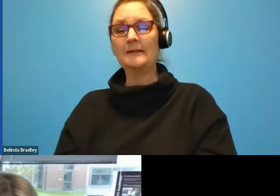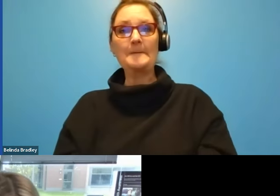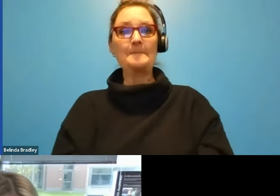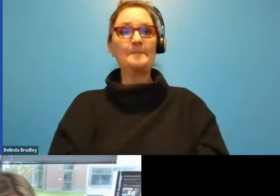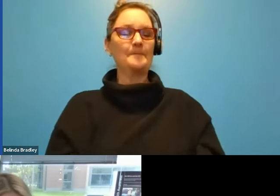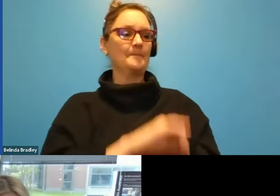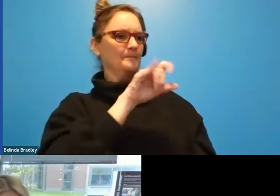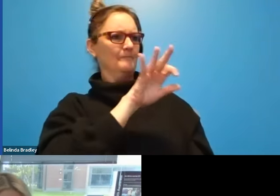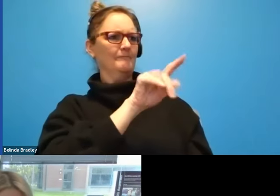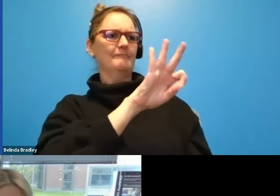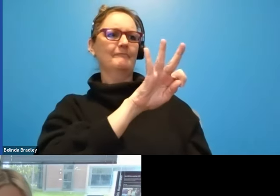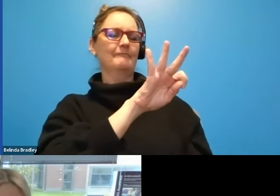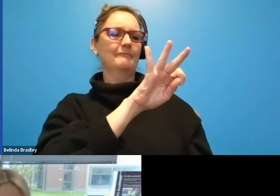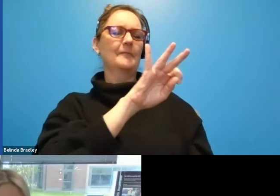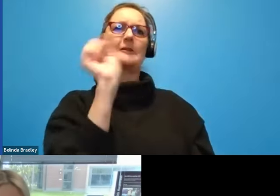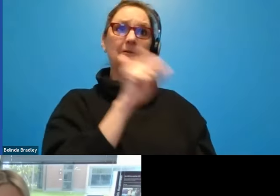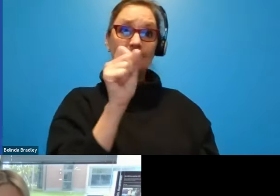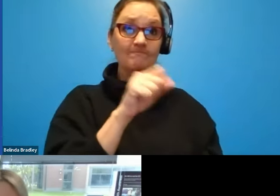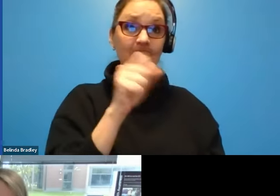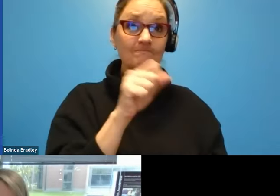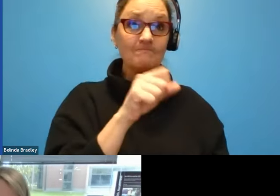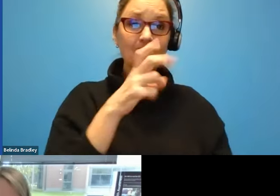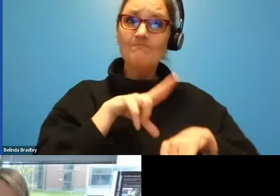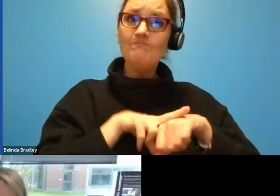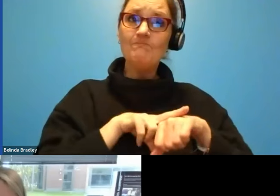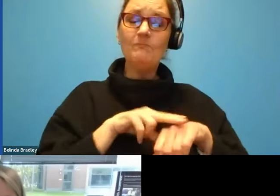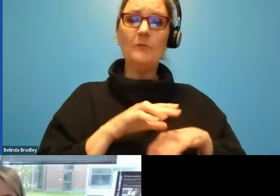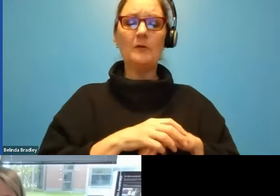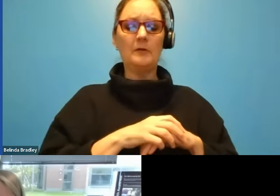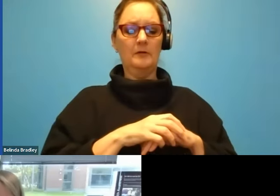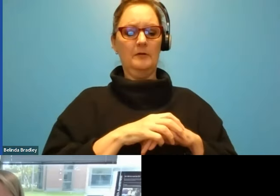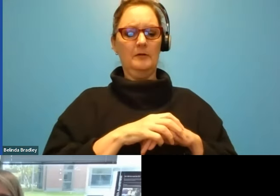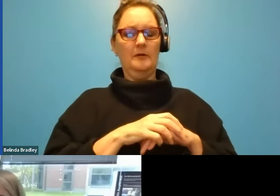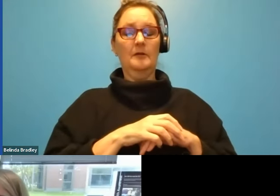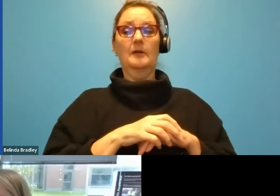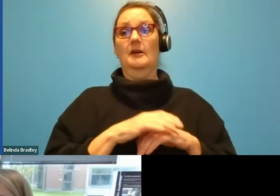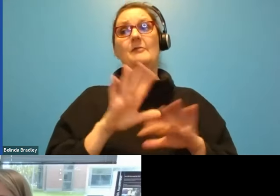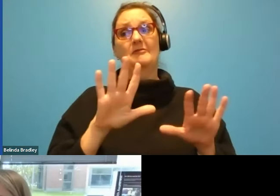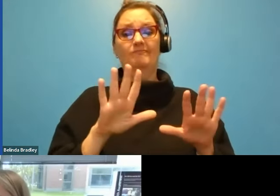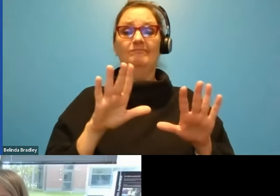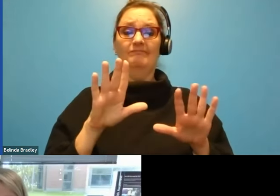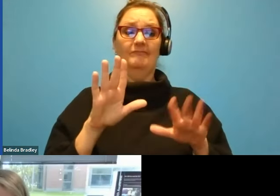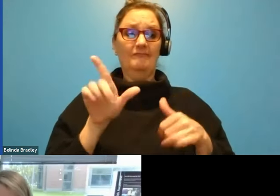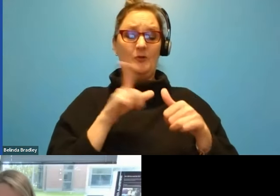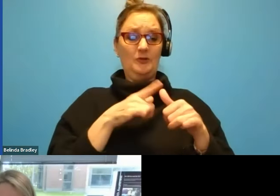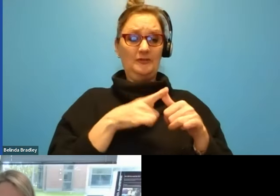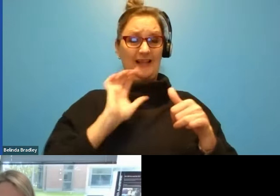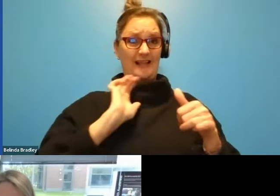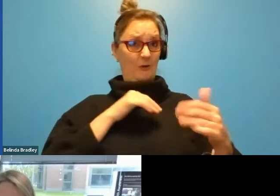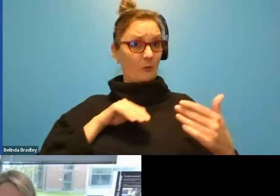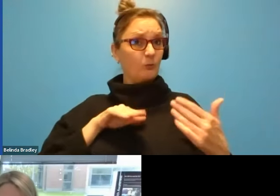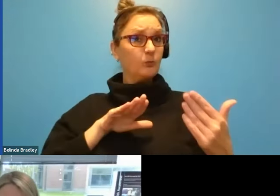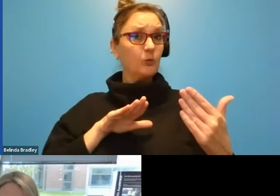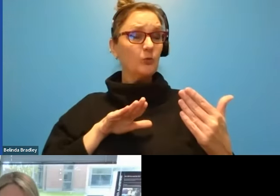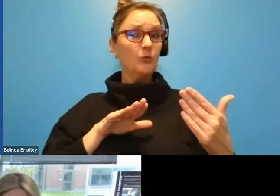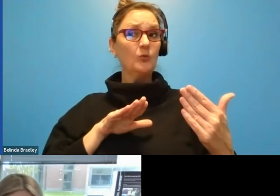No, of course. I mean, I think first to just take a step back, you know, our approach and what